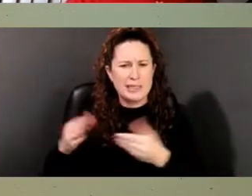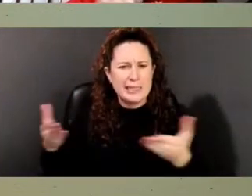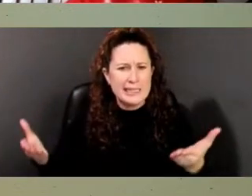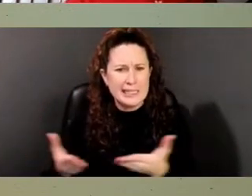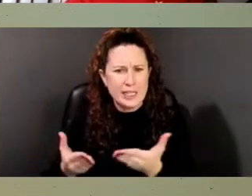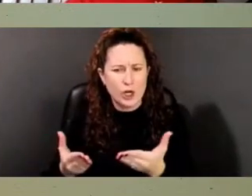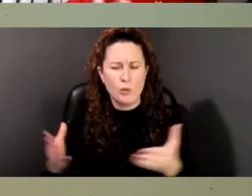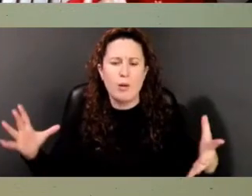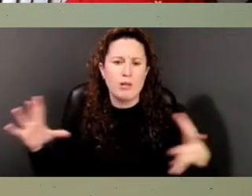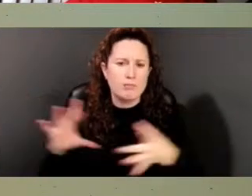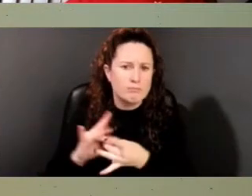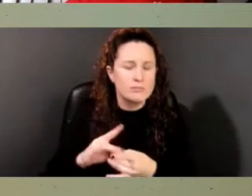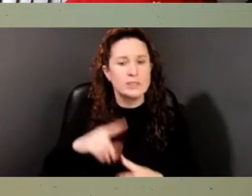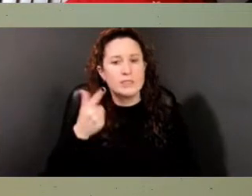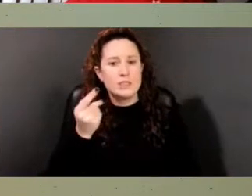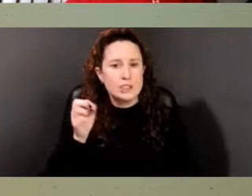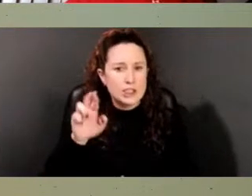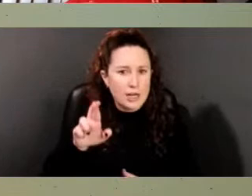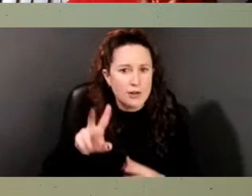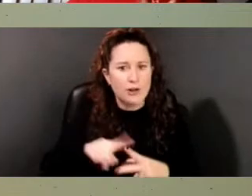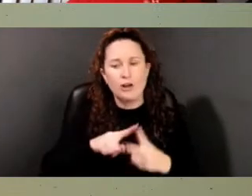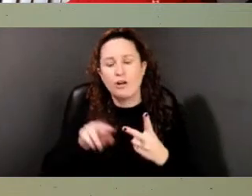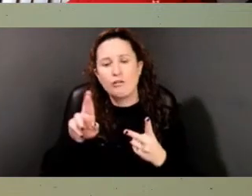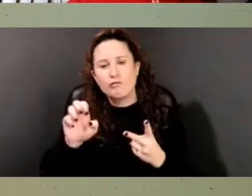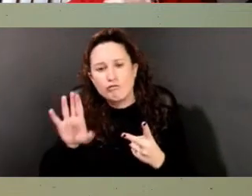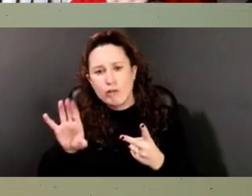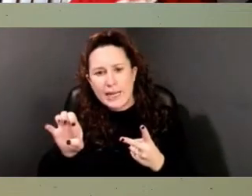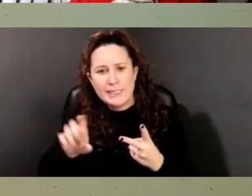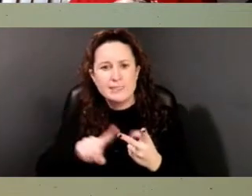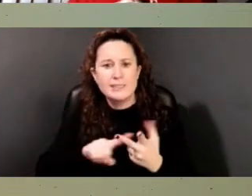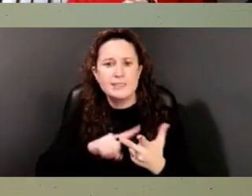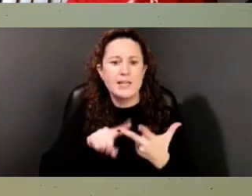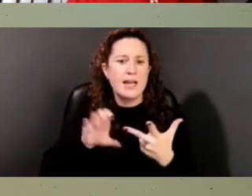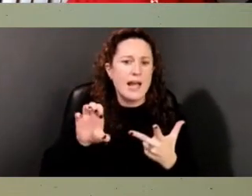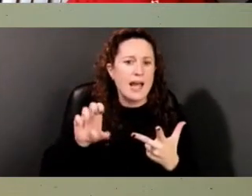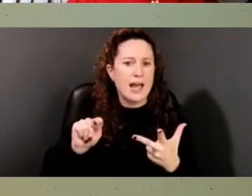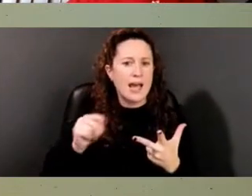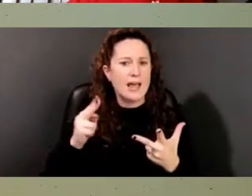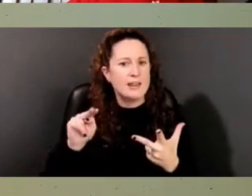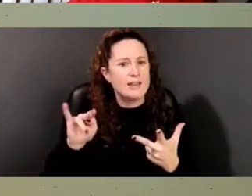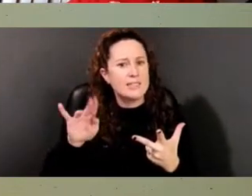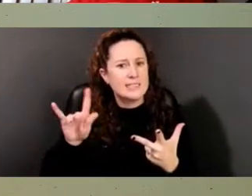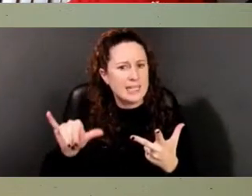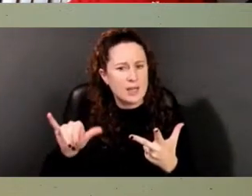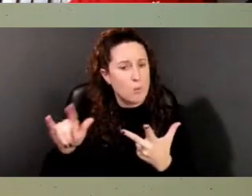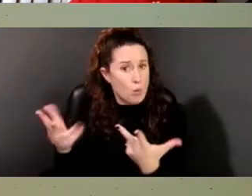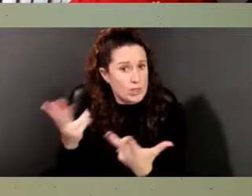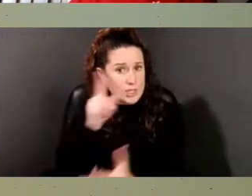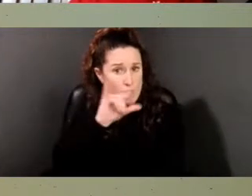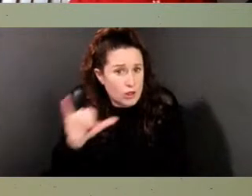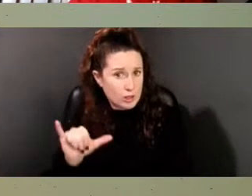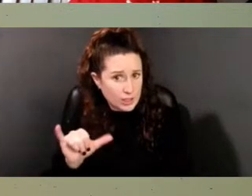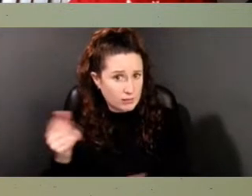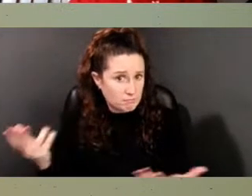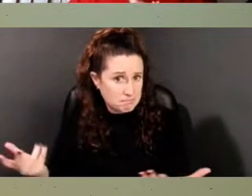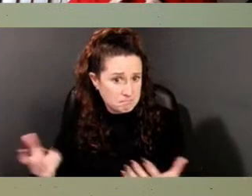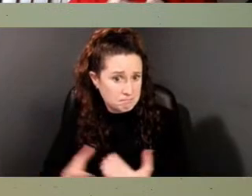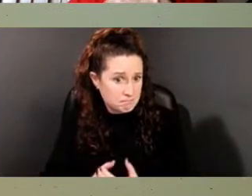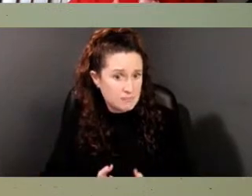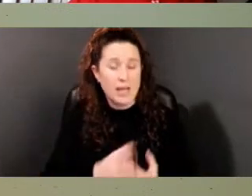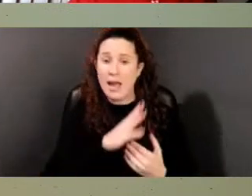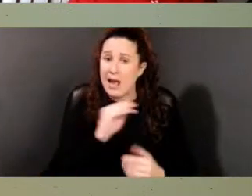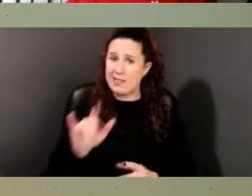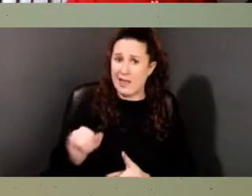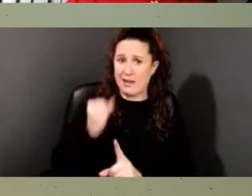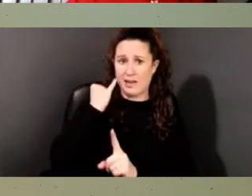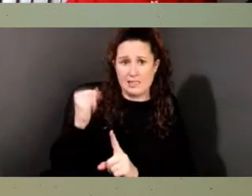of gender and race and ethnicity, right? What does that look like? Also, it disrupts the plantation narrative. As I said, there's